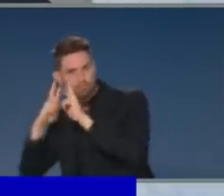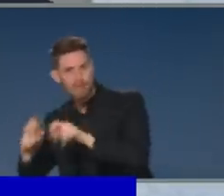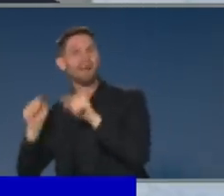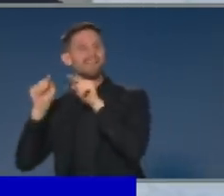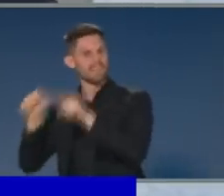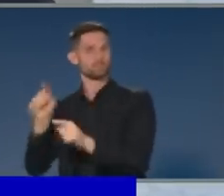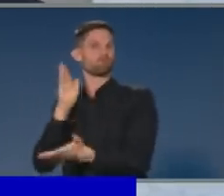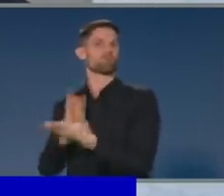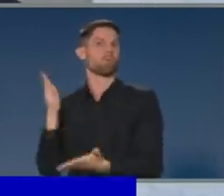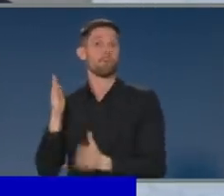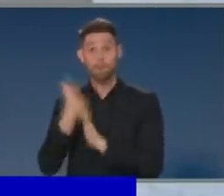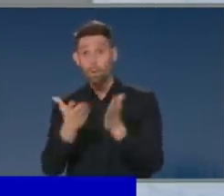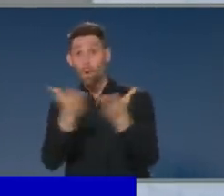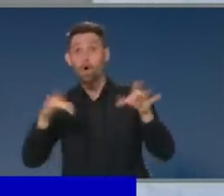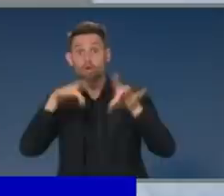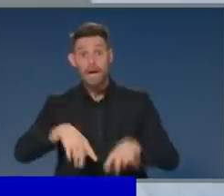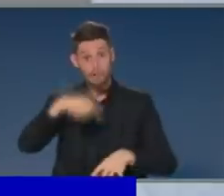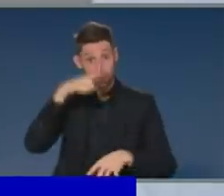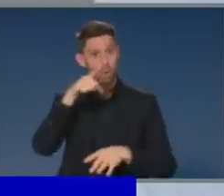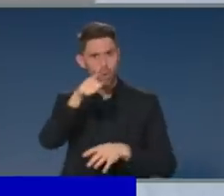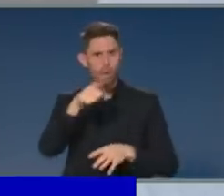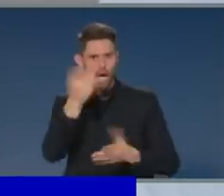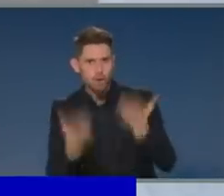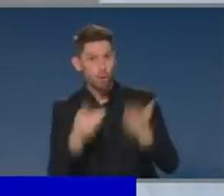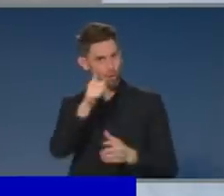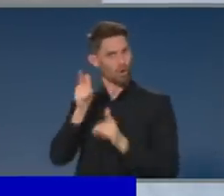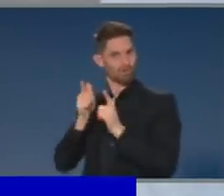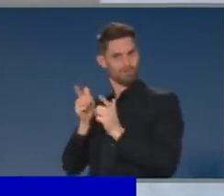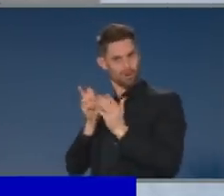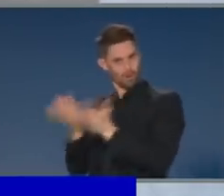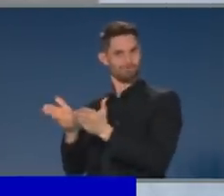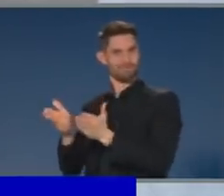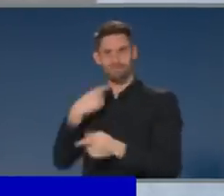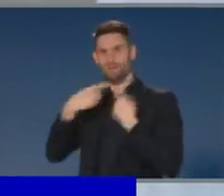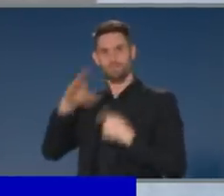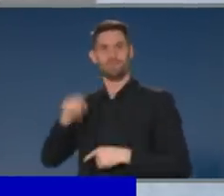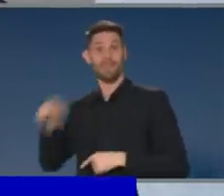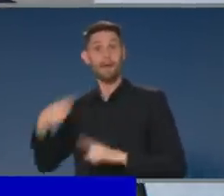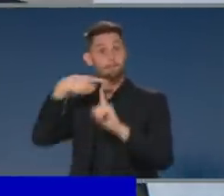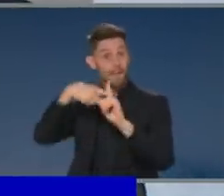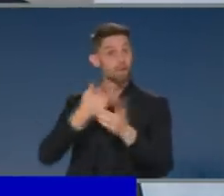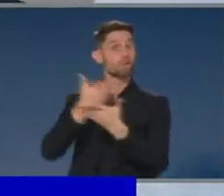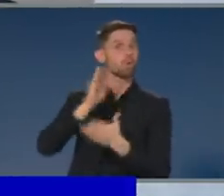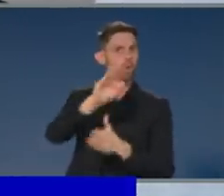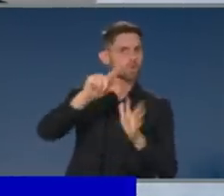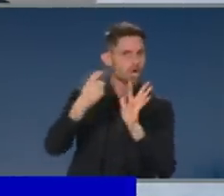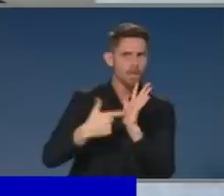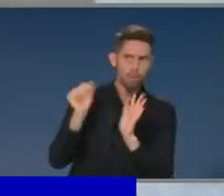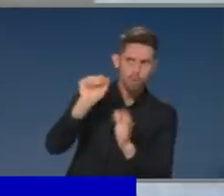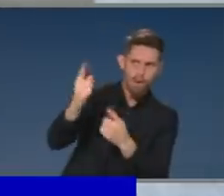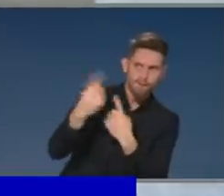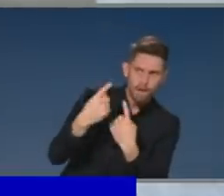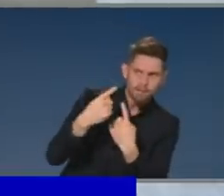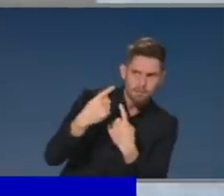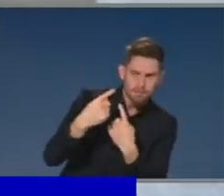People should get their information from those official forms of advice, and they should talk to their doctor. And that's why we provided for telehealth,